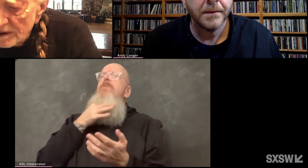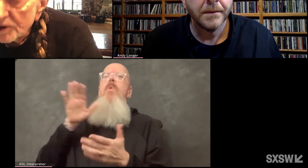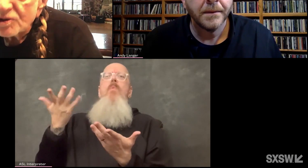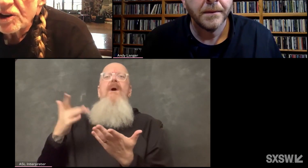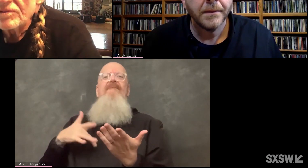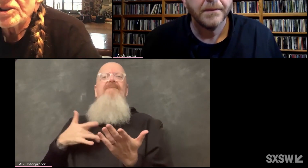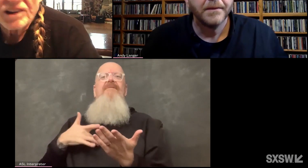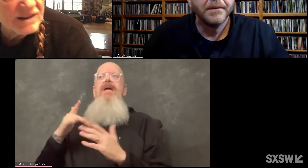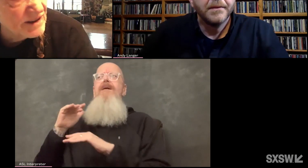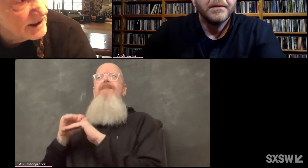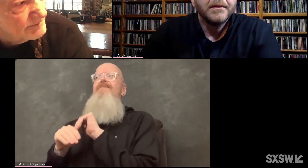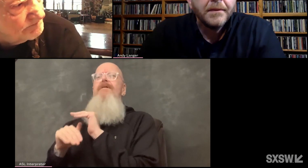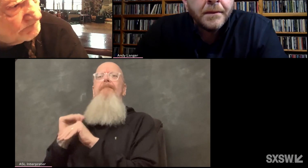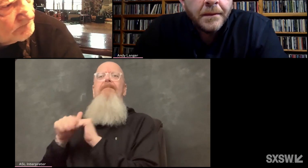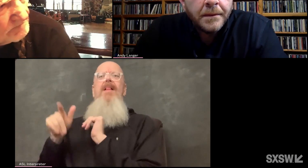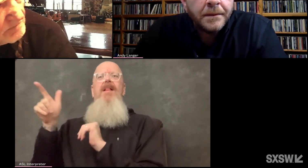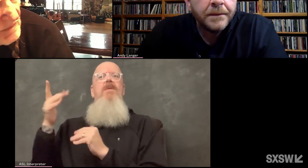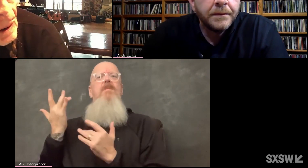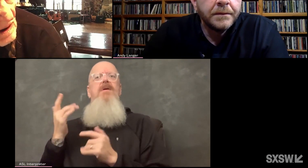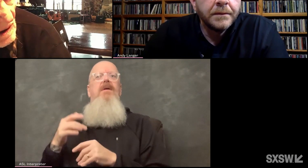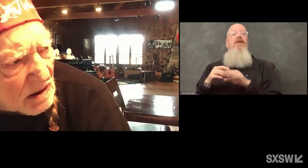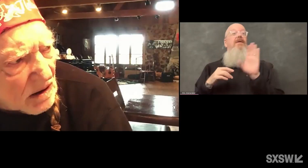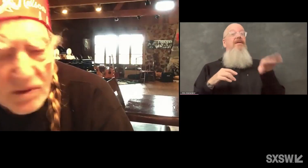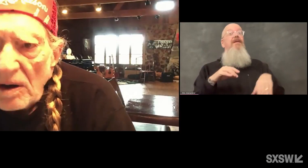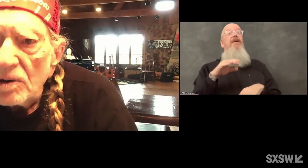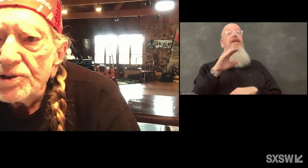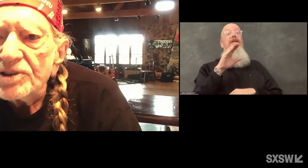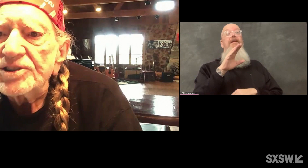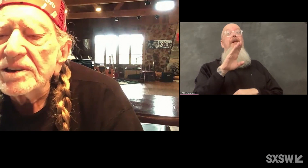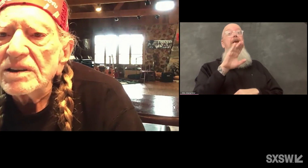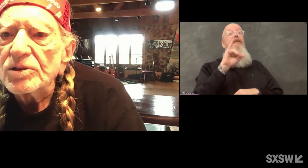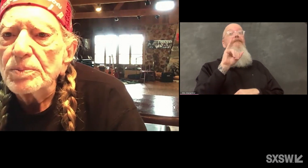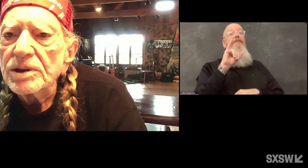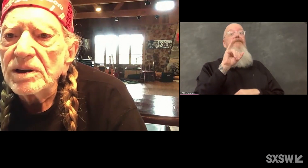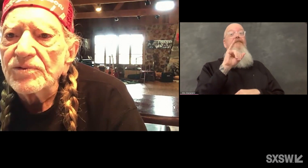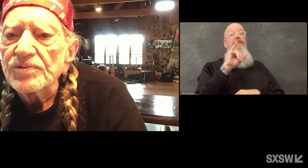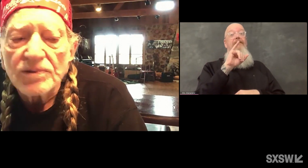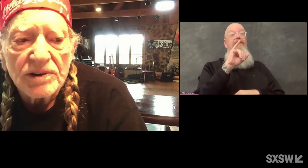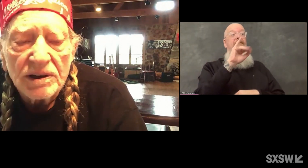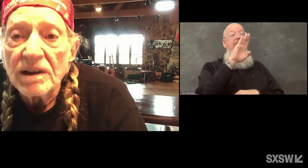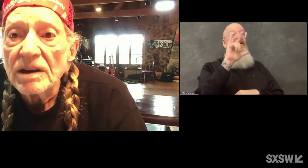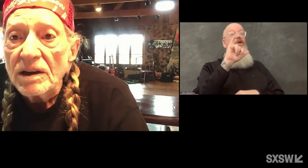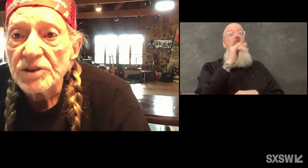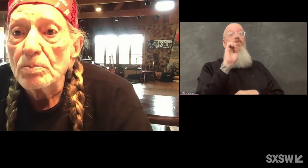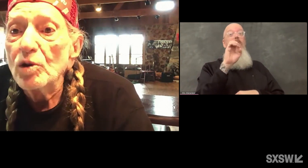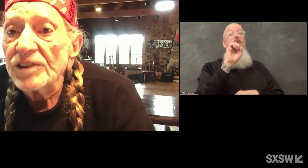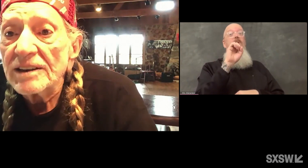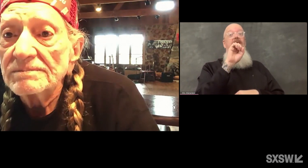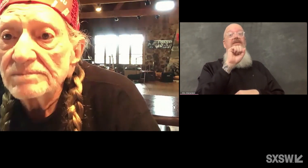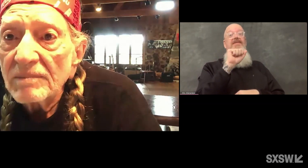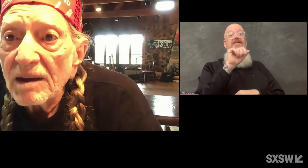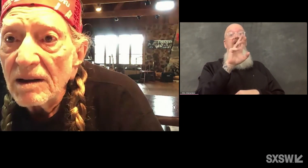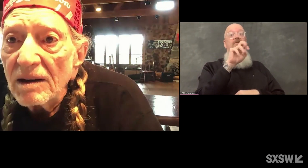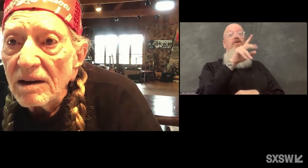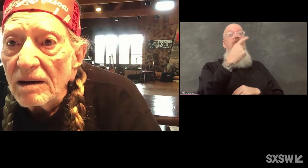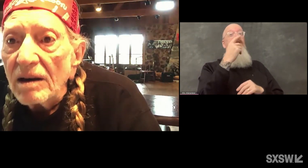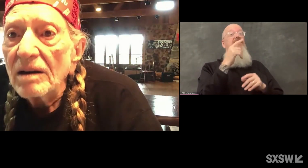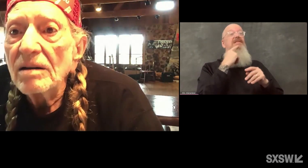Bill and Jill Shaver said, the closest thing to being free is moving.